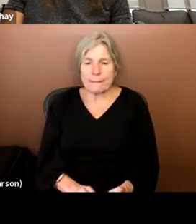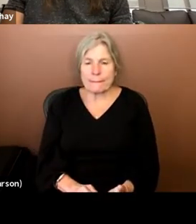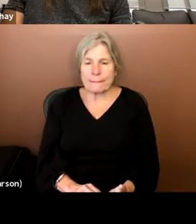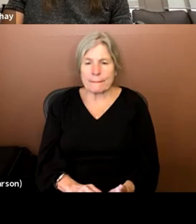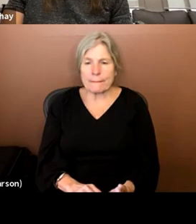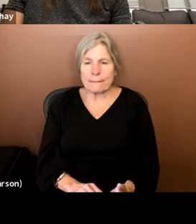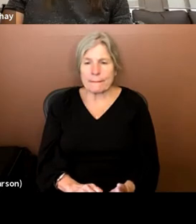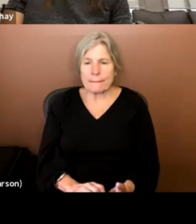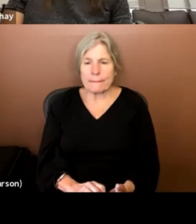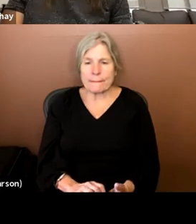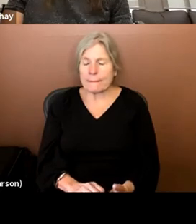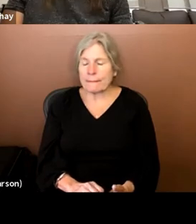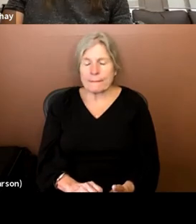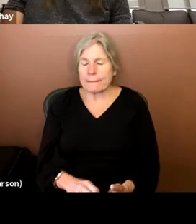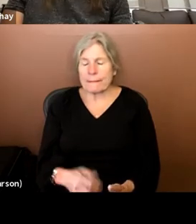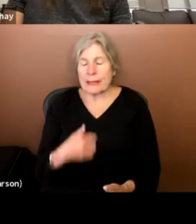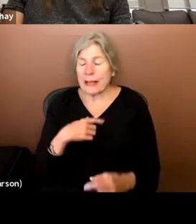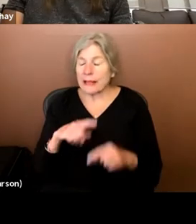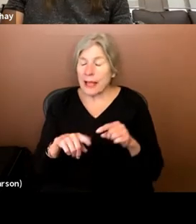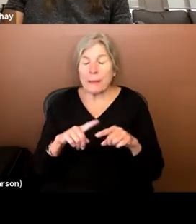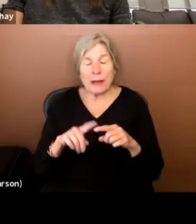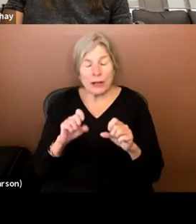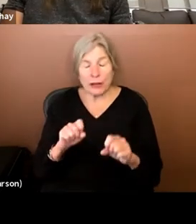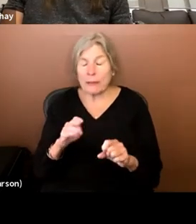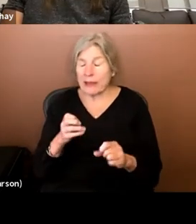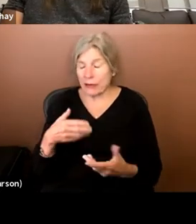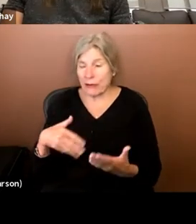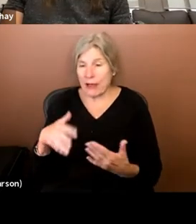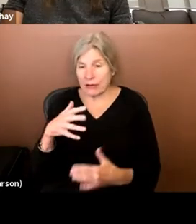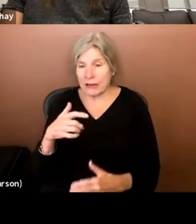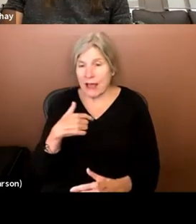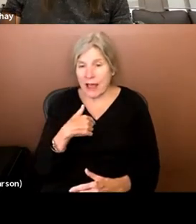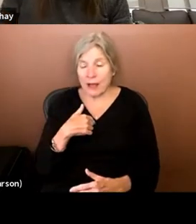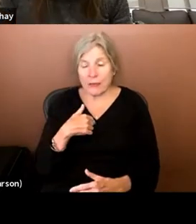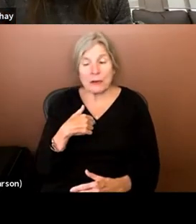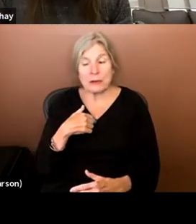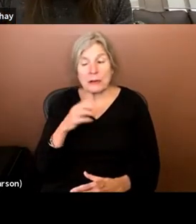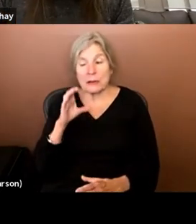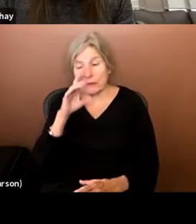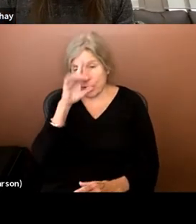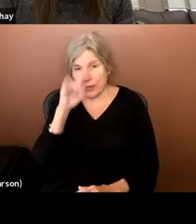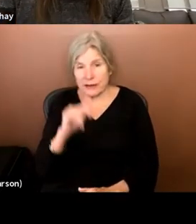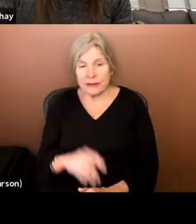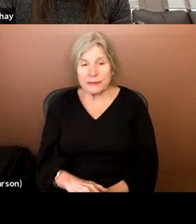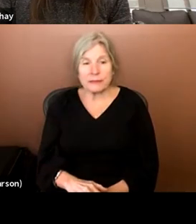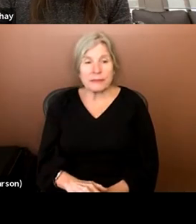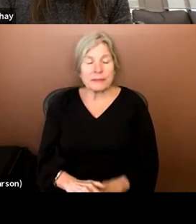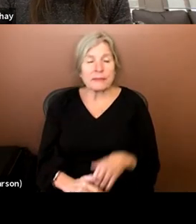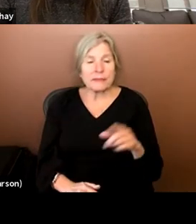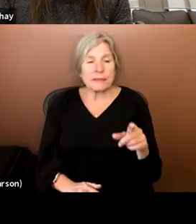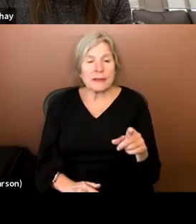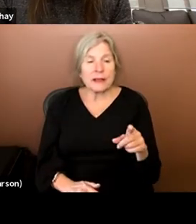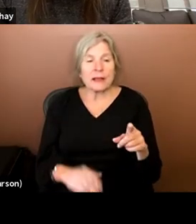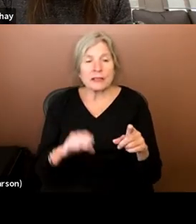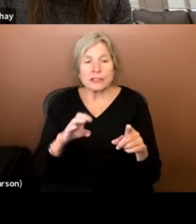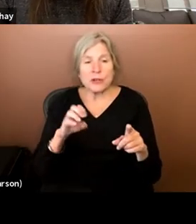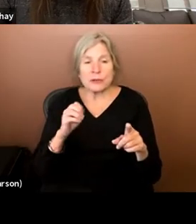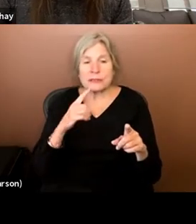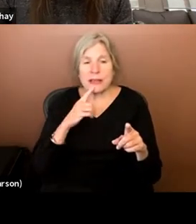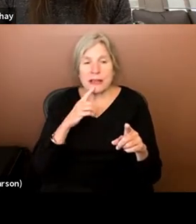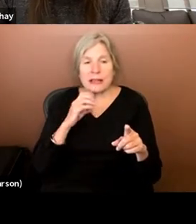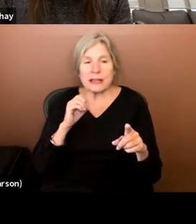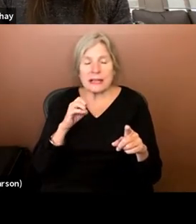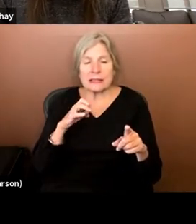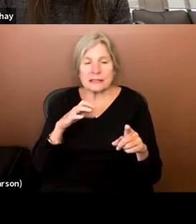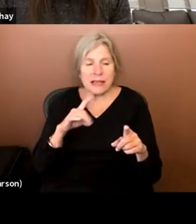Not off the top of my head, but it could be out there. Um, I'll, keep an eye out. Extended. I don't know extended, but in Marvel's